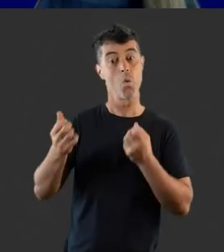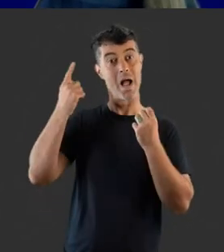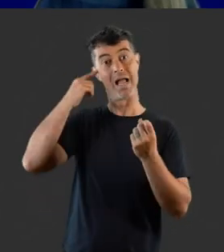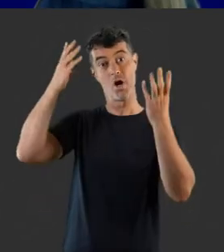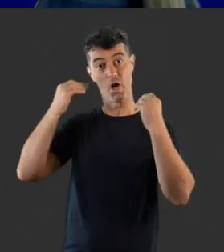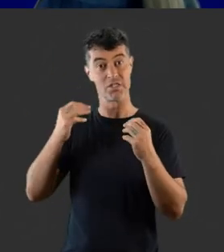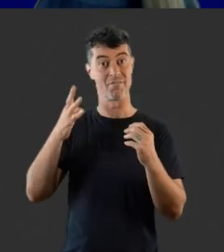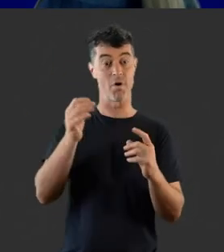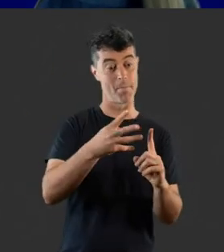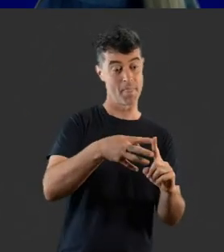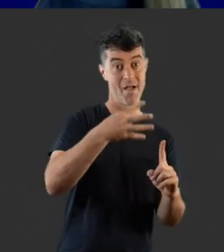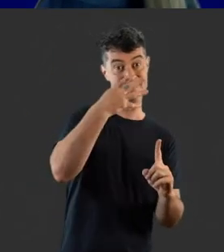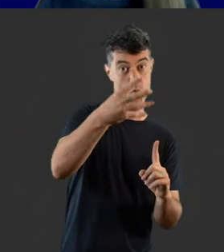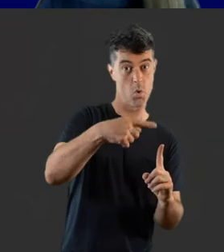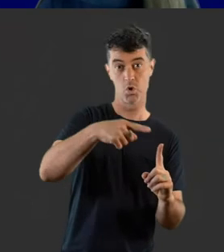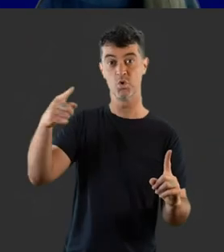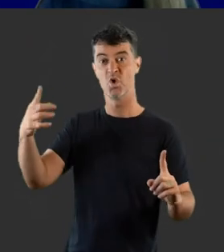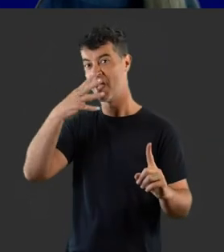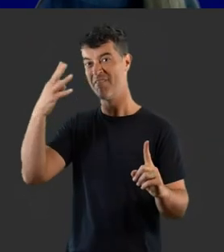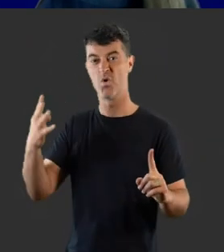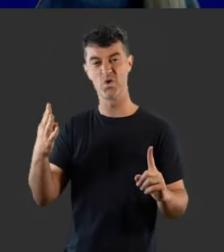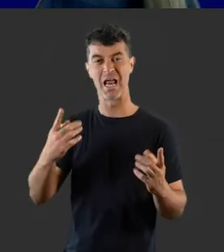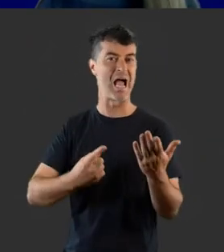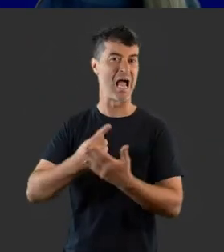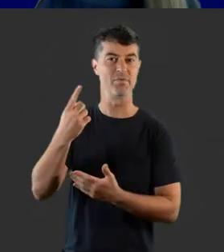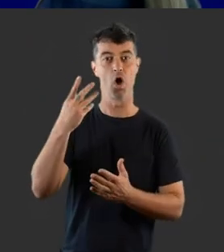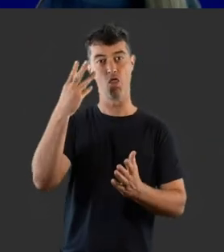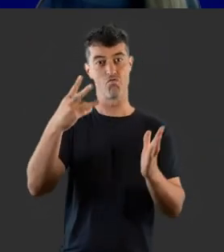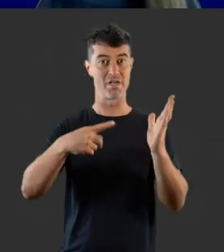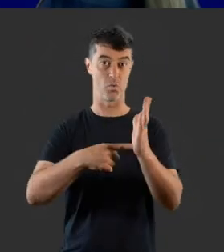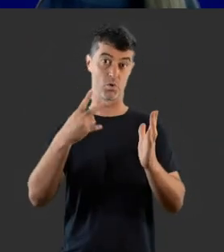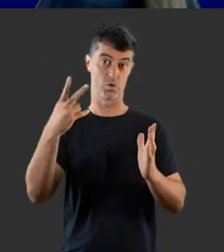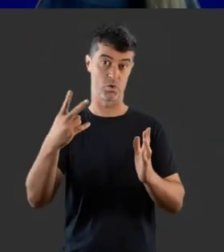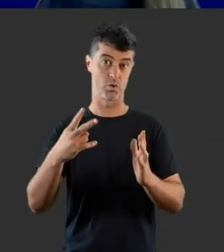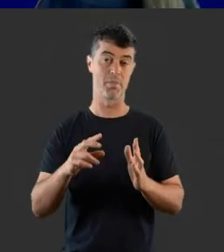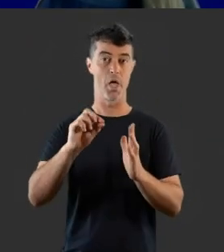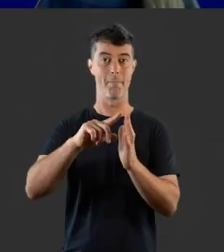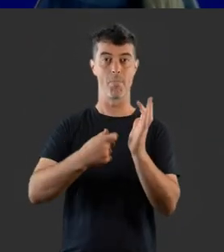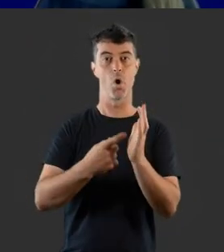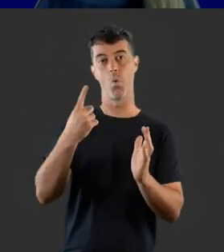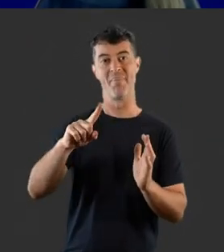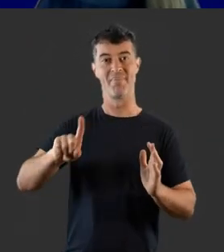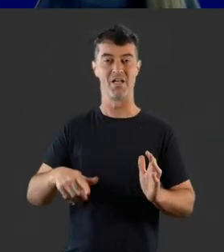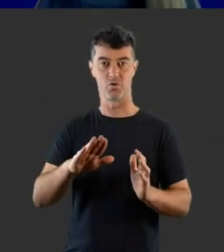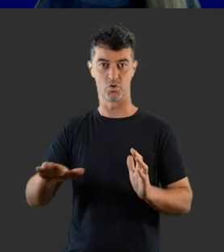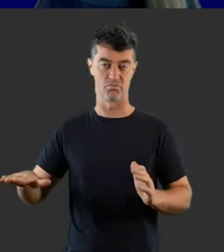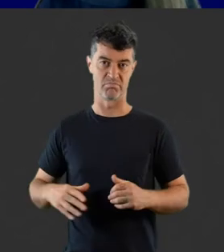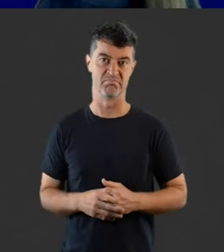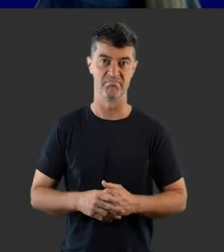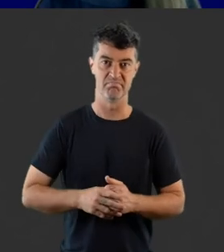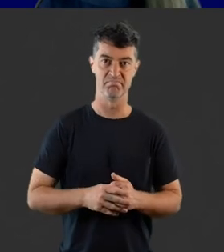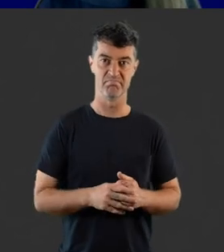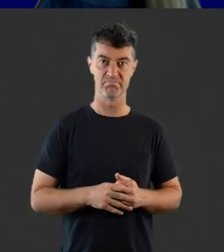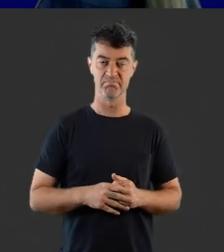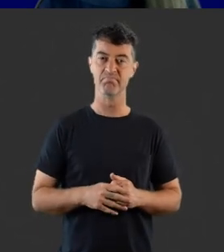of an acquired hearing loss between the ages of 4 and 14 occurs at 3.2 per thousand live